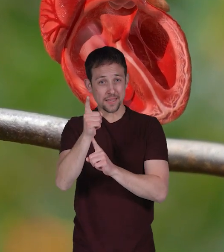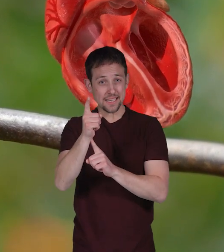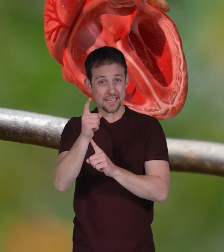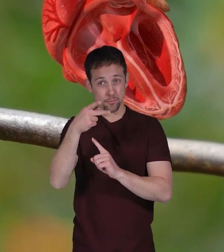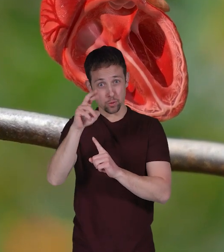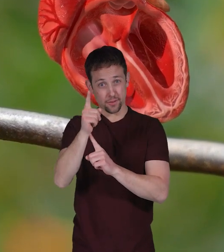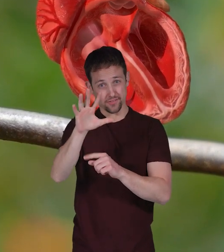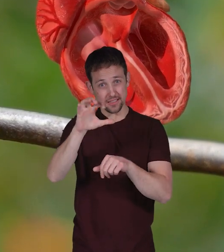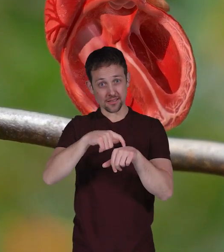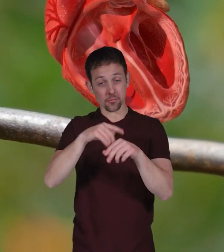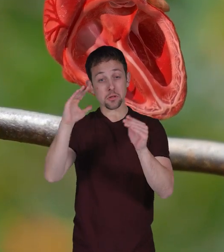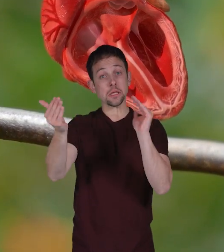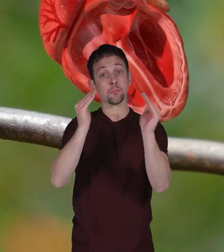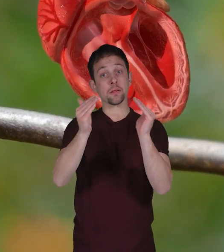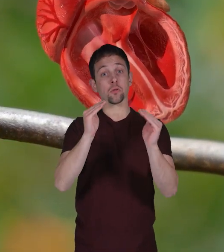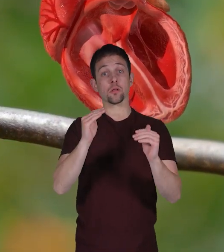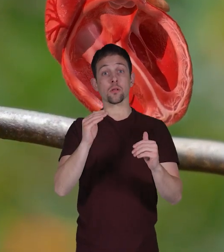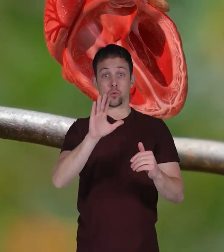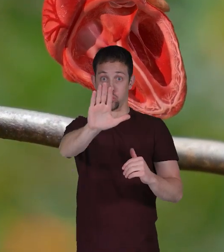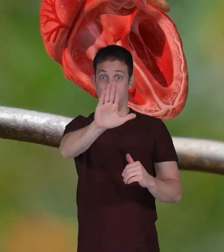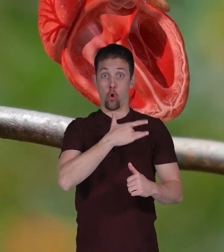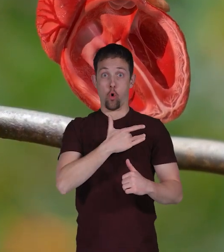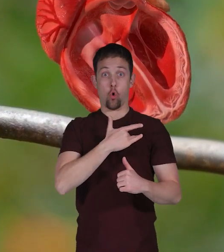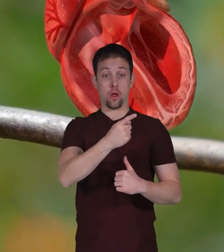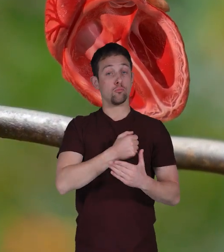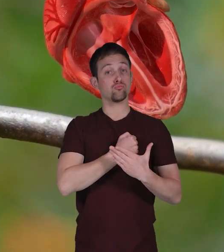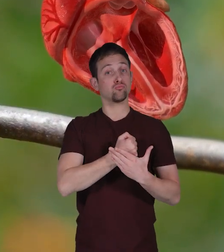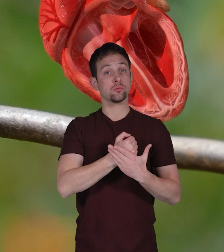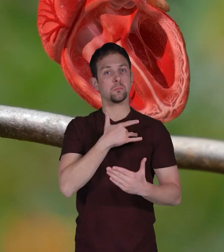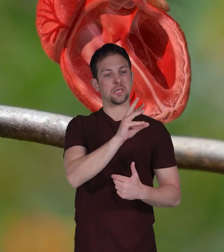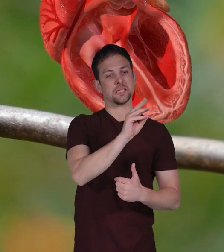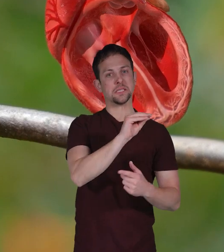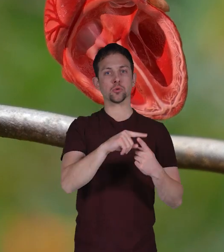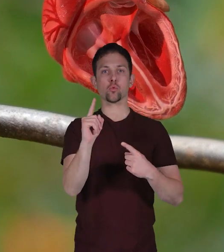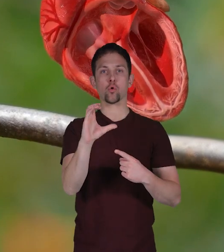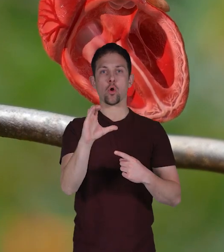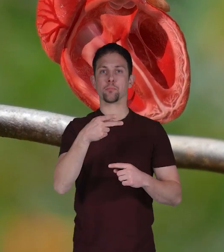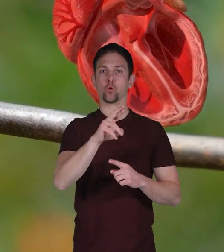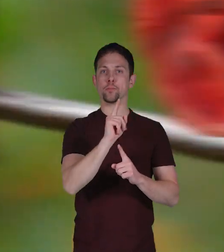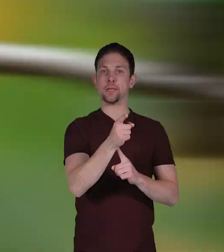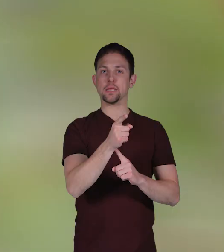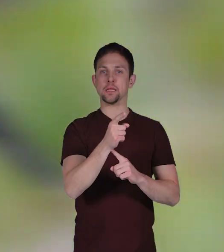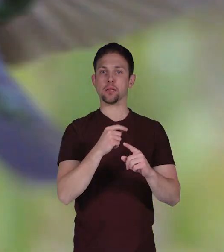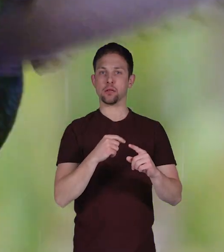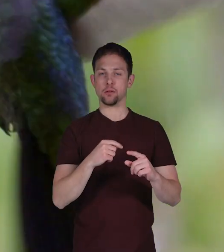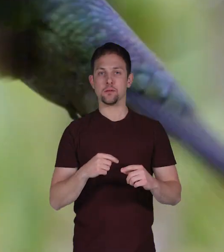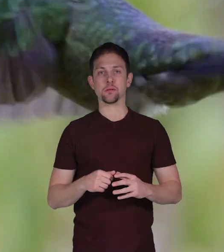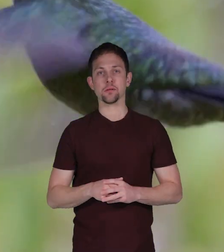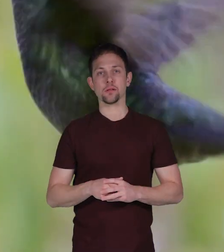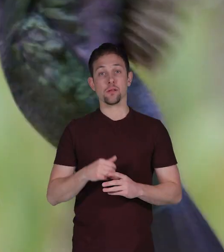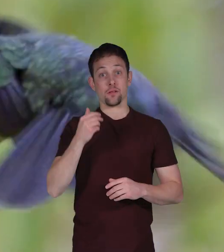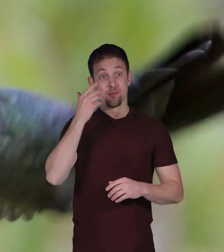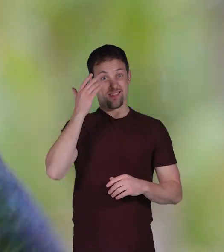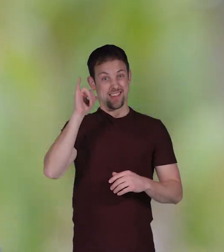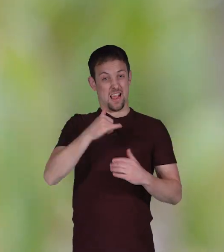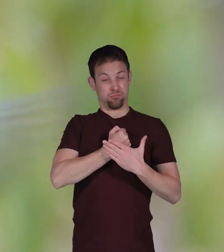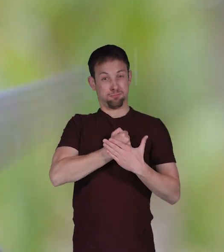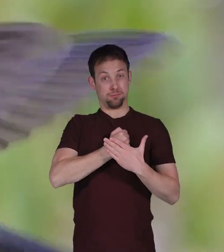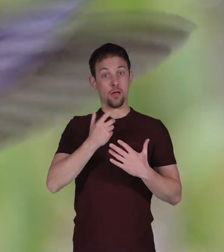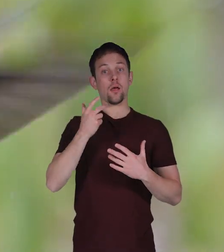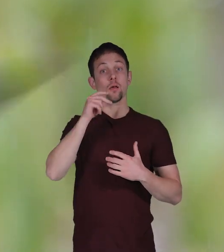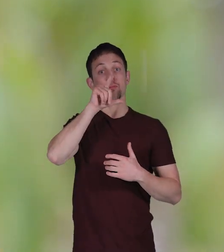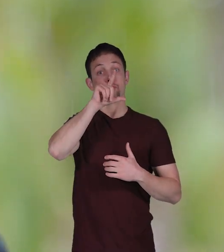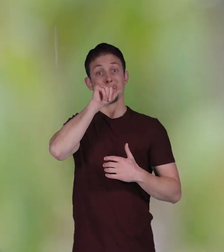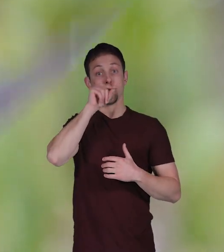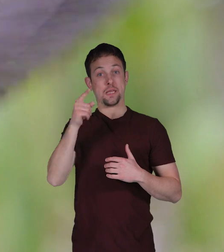minute. For comparison, your heart only beats about 60 to 100 times per minute. Because of this, hummingbirds